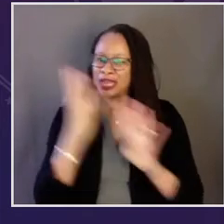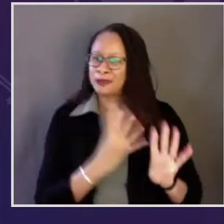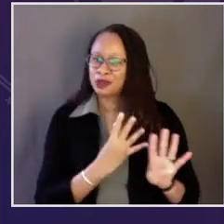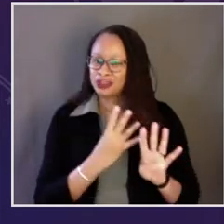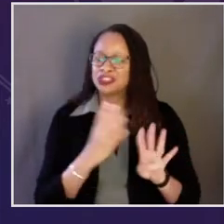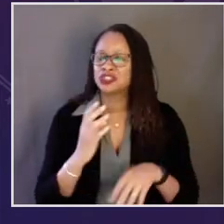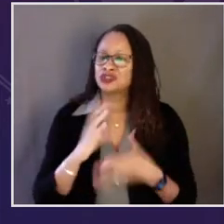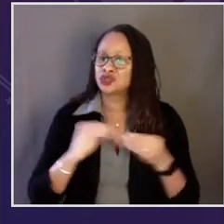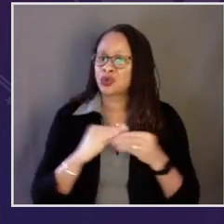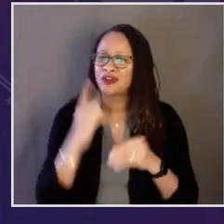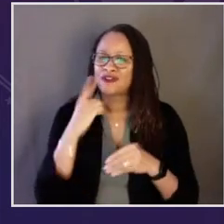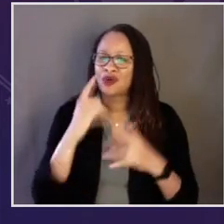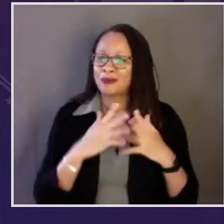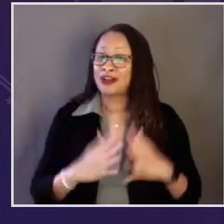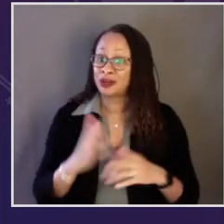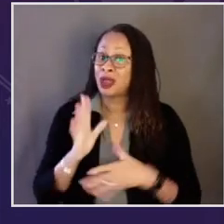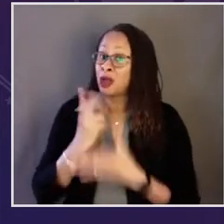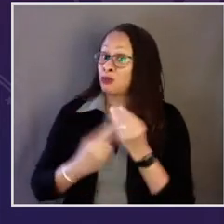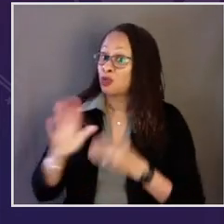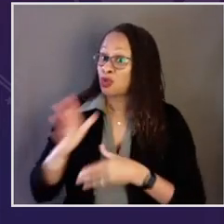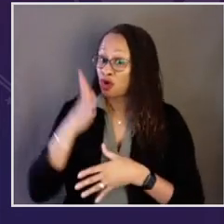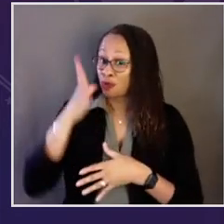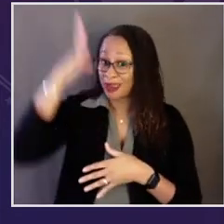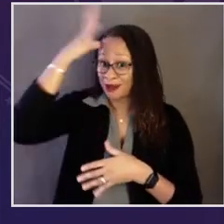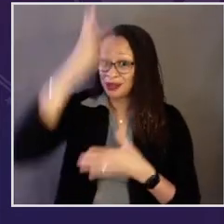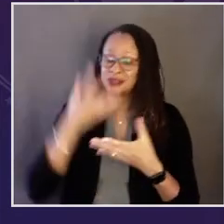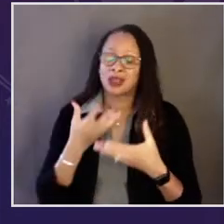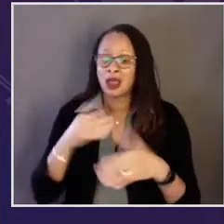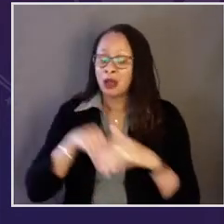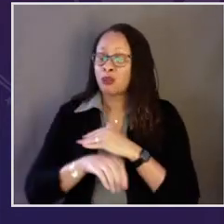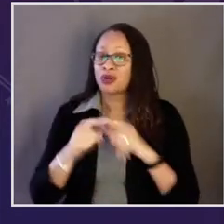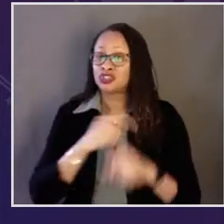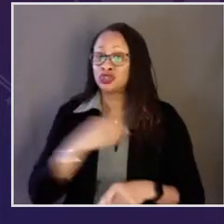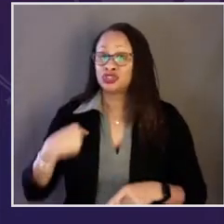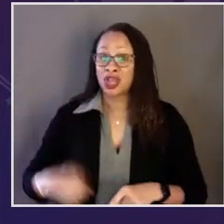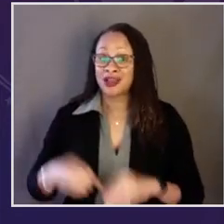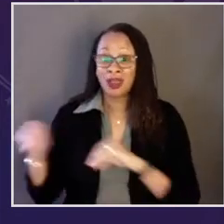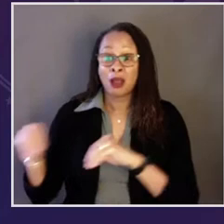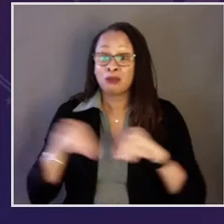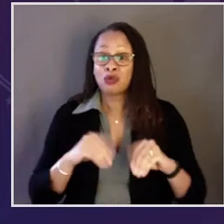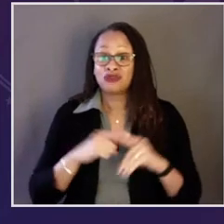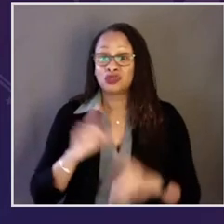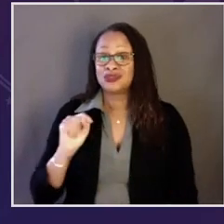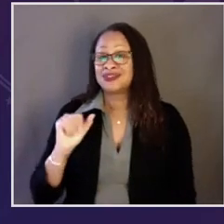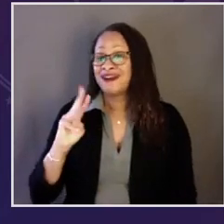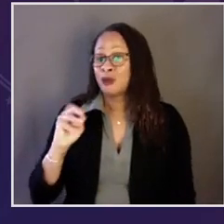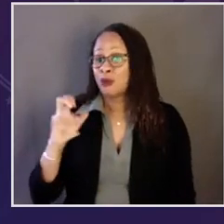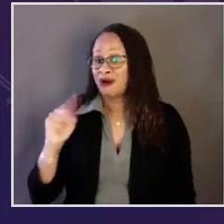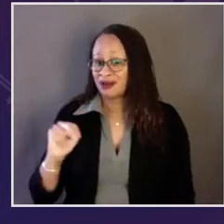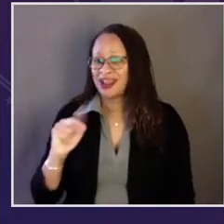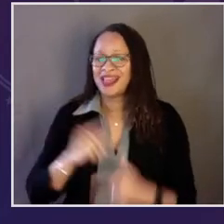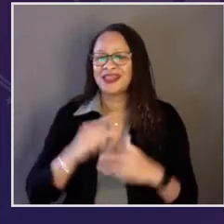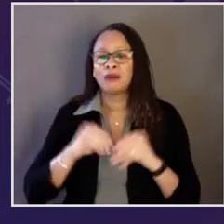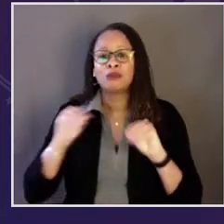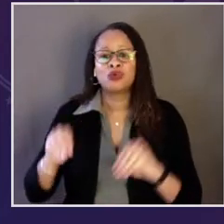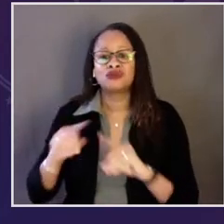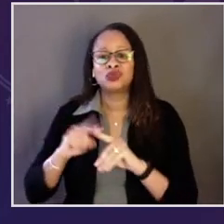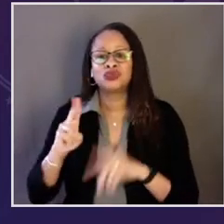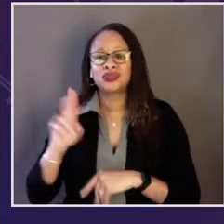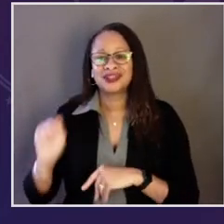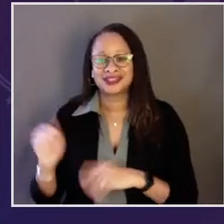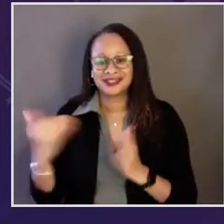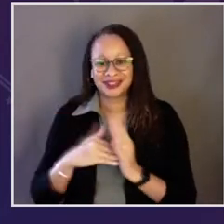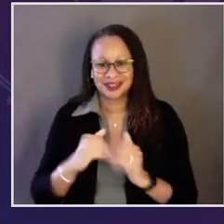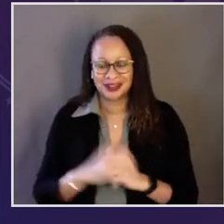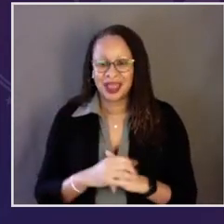powerful immigration story of America. Her parents were both born in China. They moved to Taiwan and